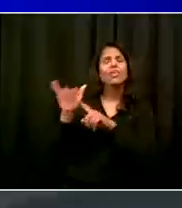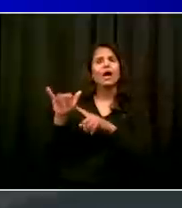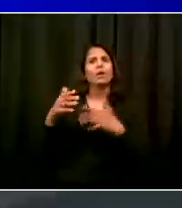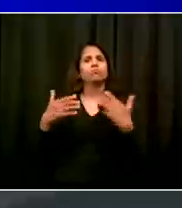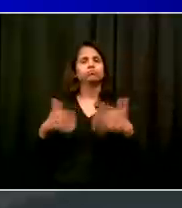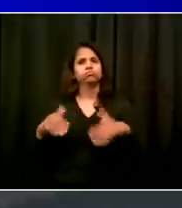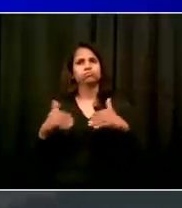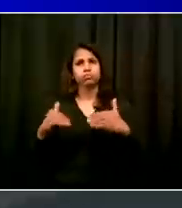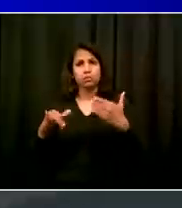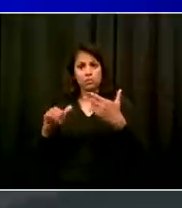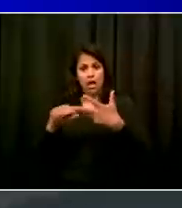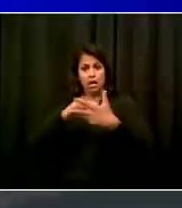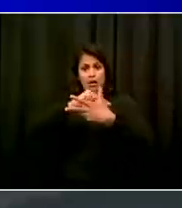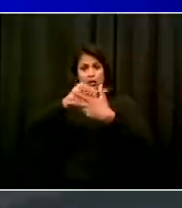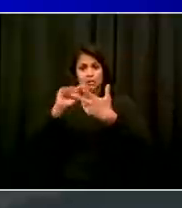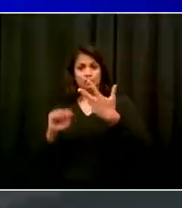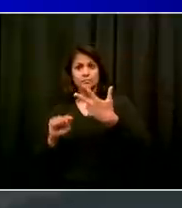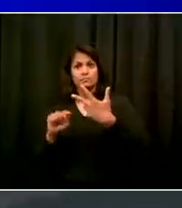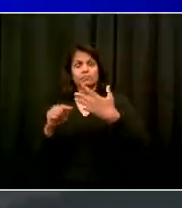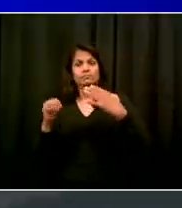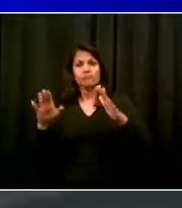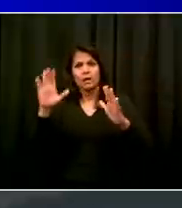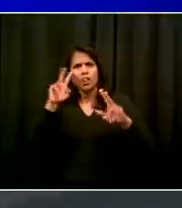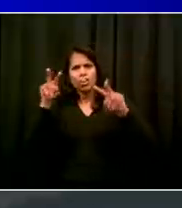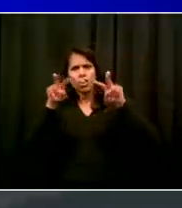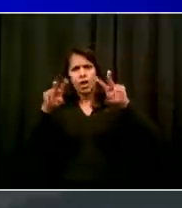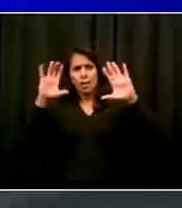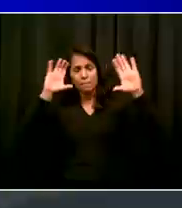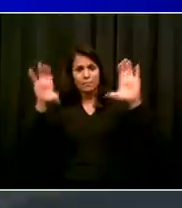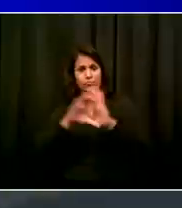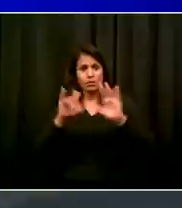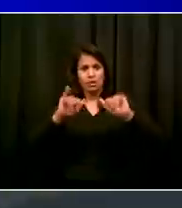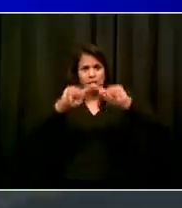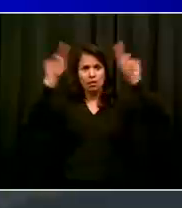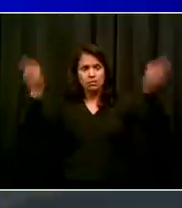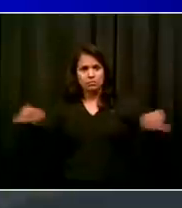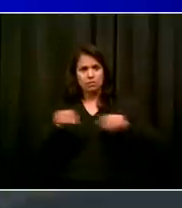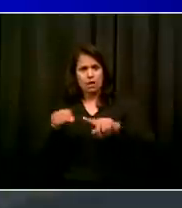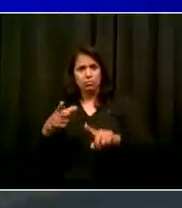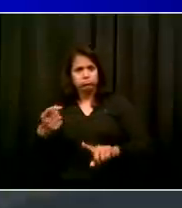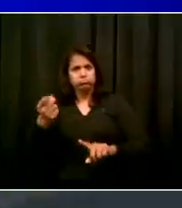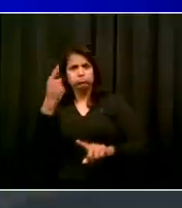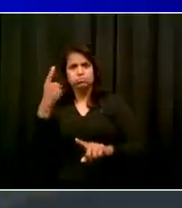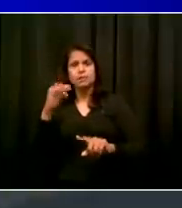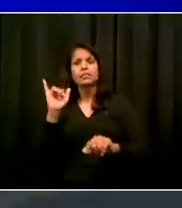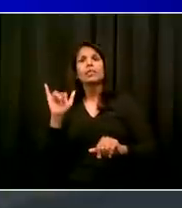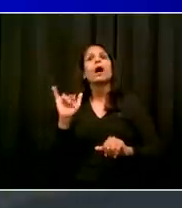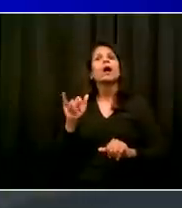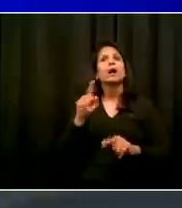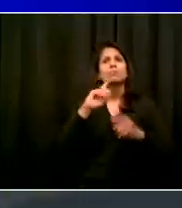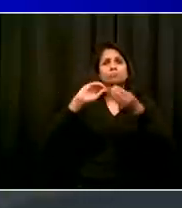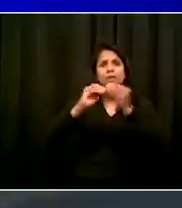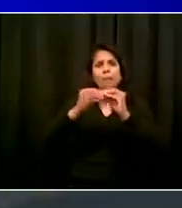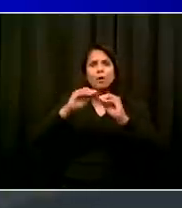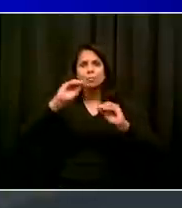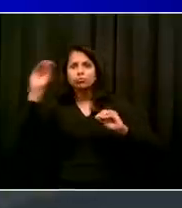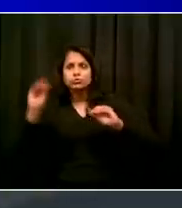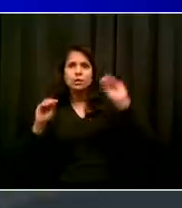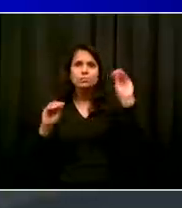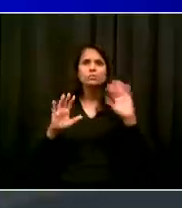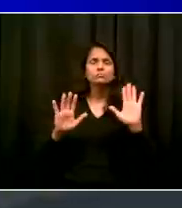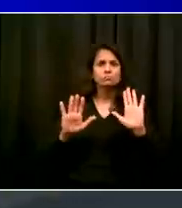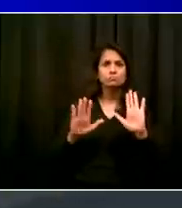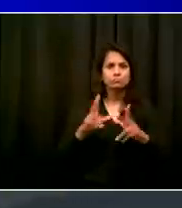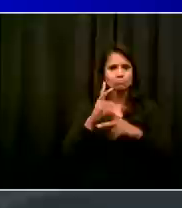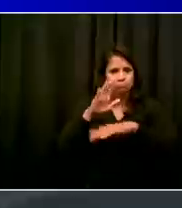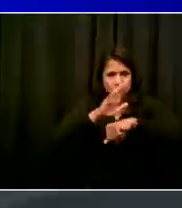several times I will say today. It is so important for everyone to go out and get tested. We need to get a very clear picture of what